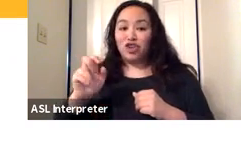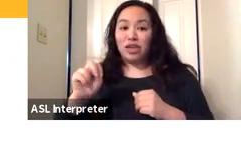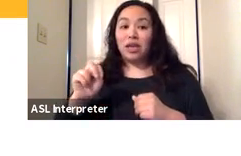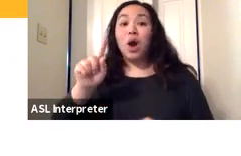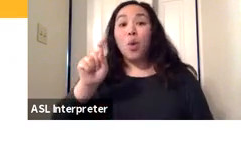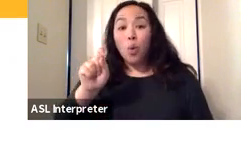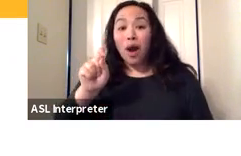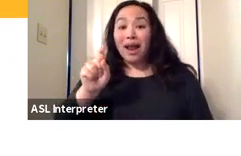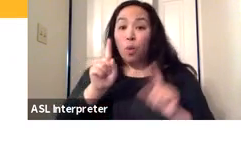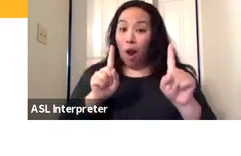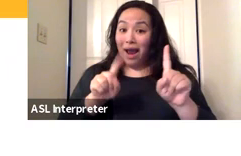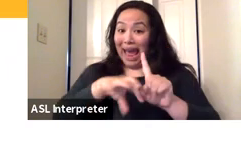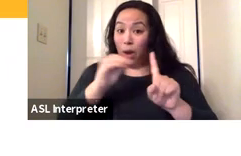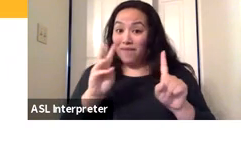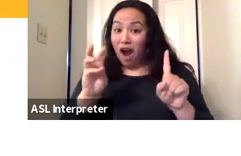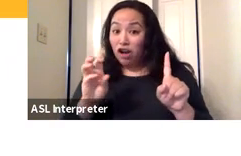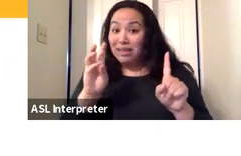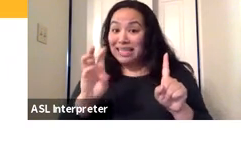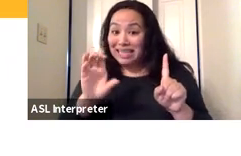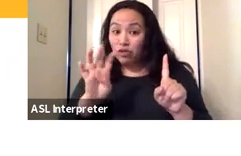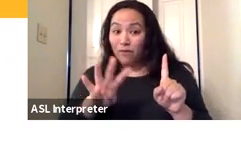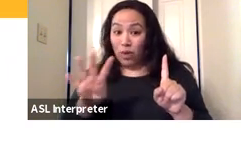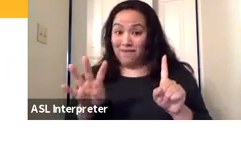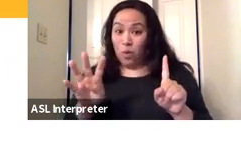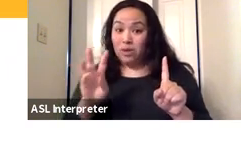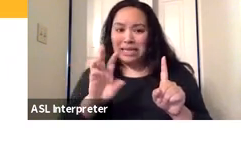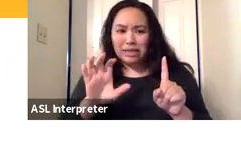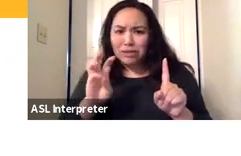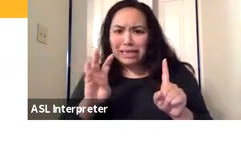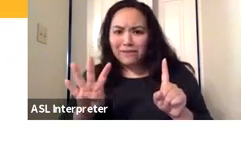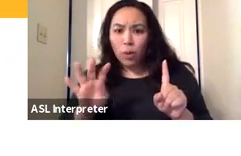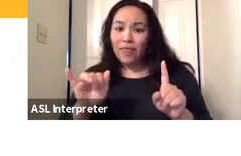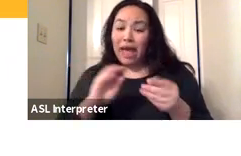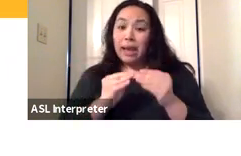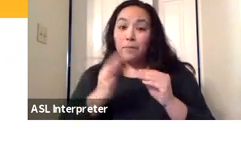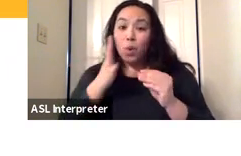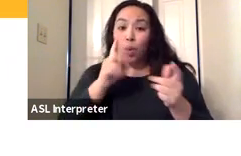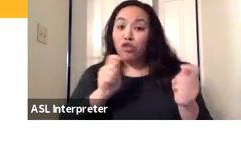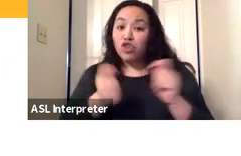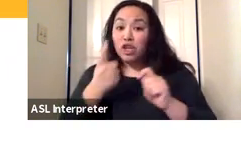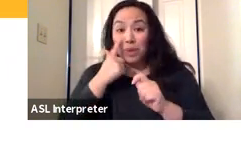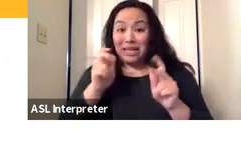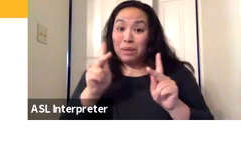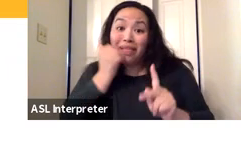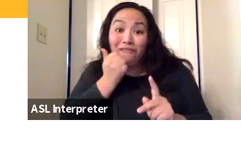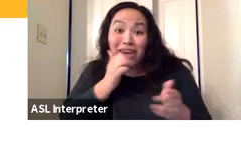Americans so far. And actually, I think it's that number is going to change because people are still dying of COVID